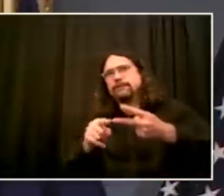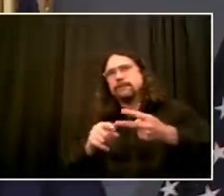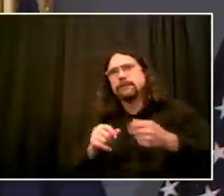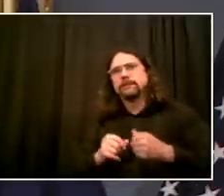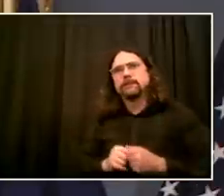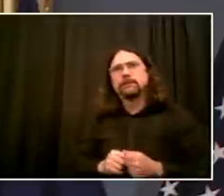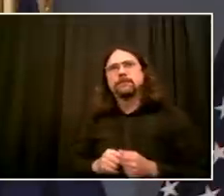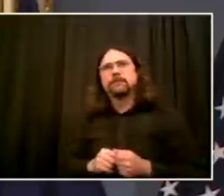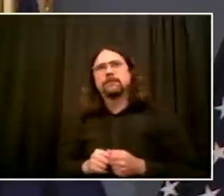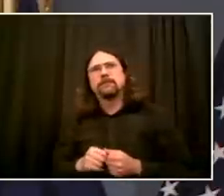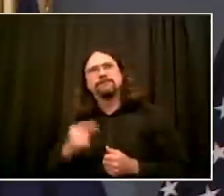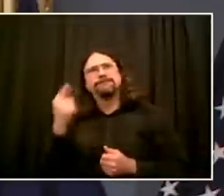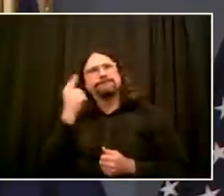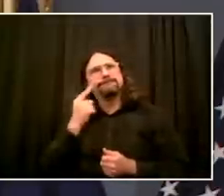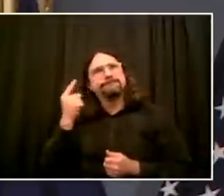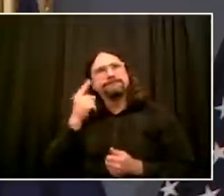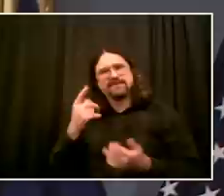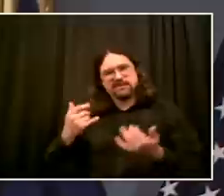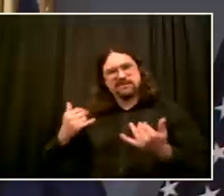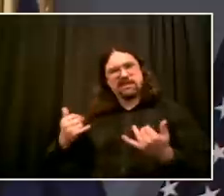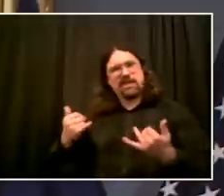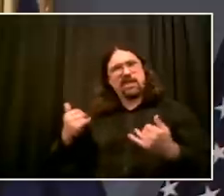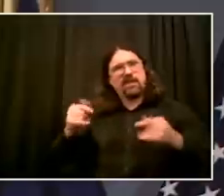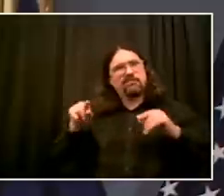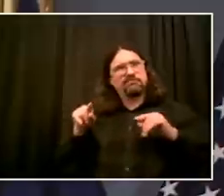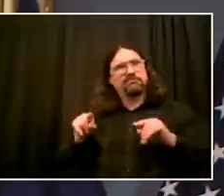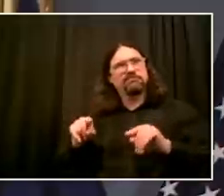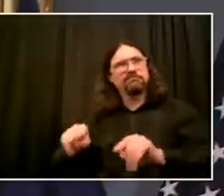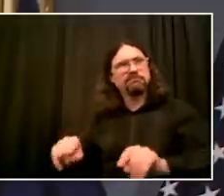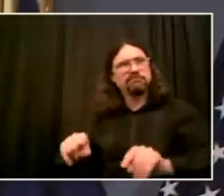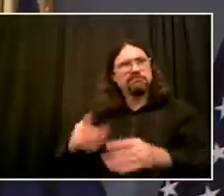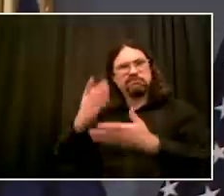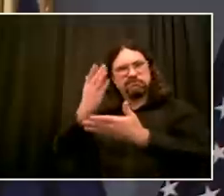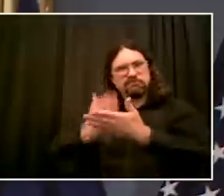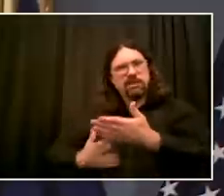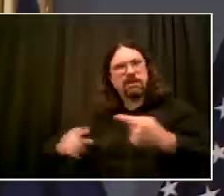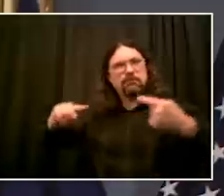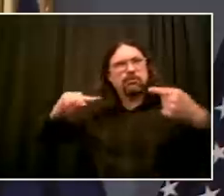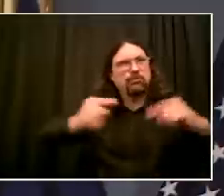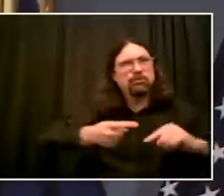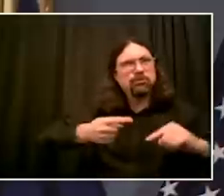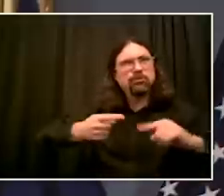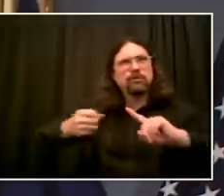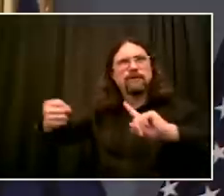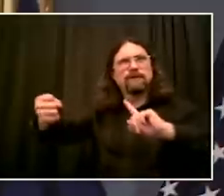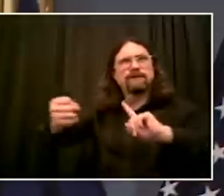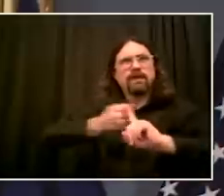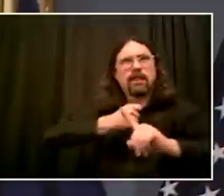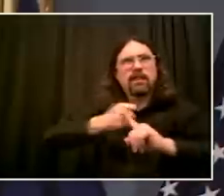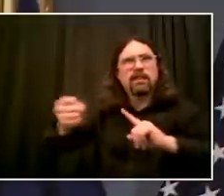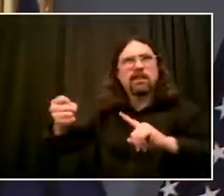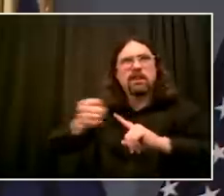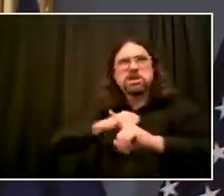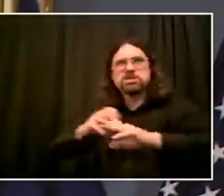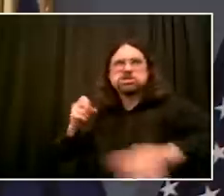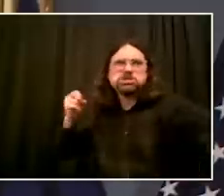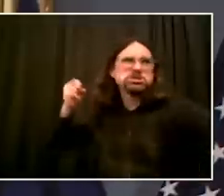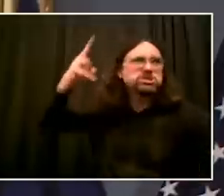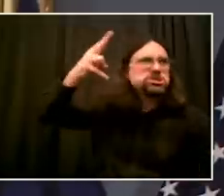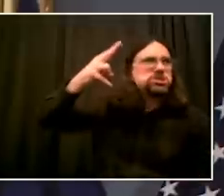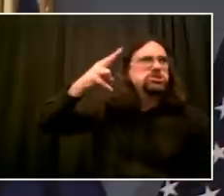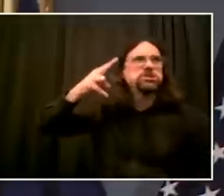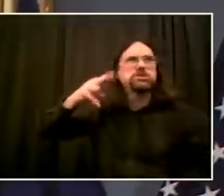possibly political motivations at hand here that are outside the city. Is there any